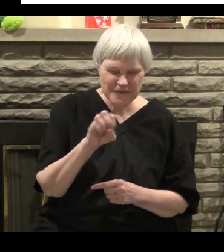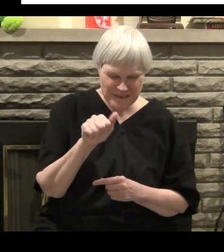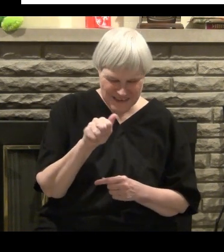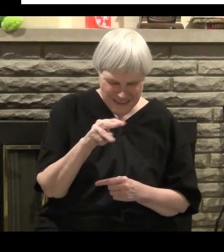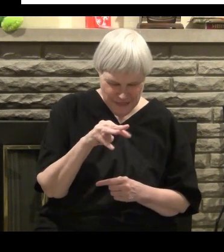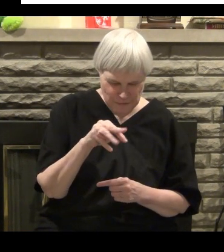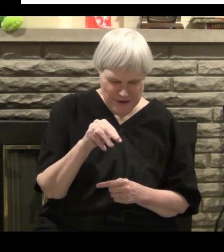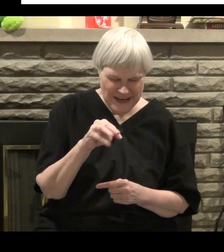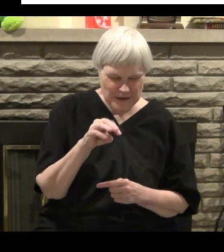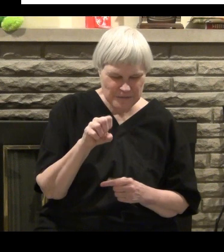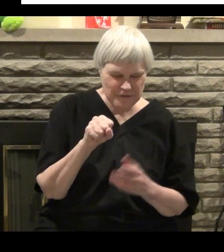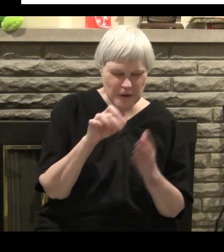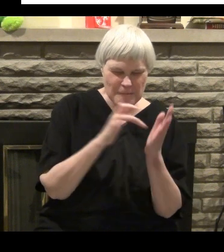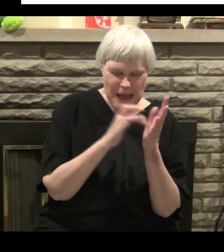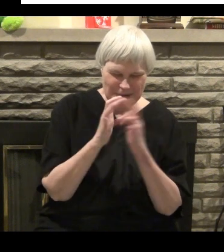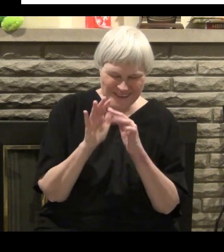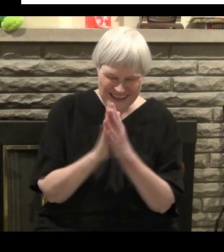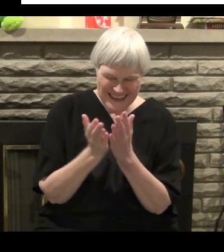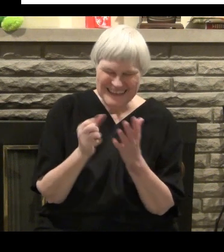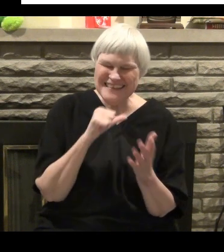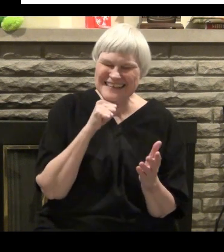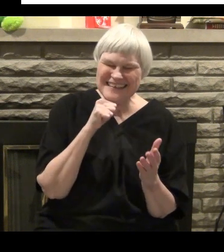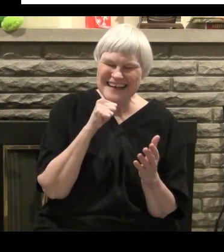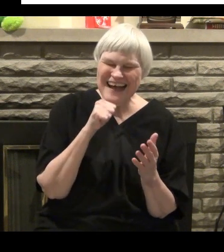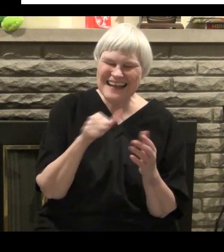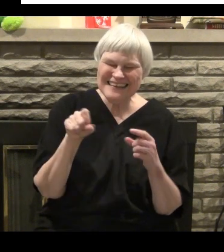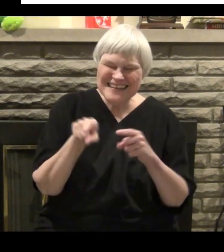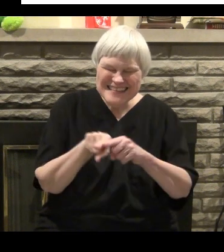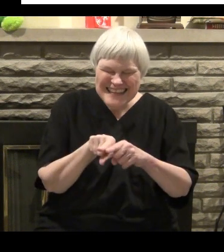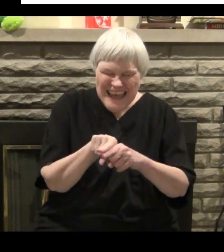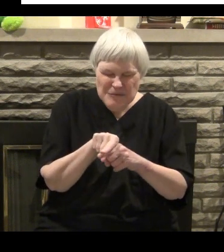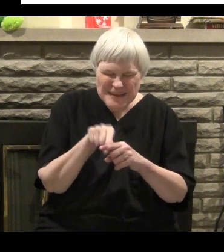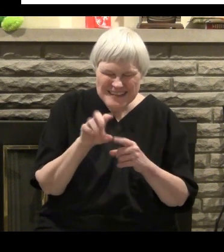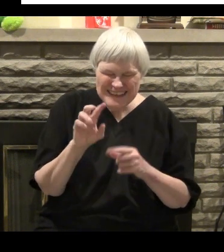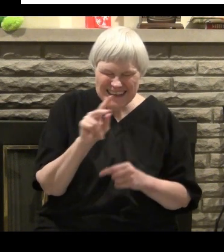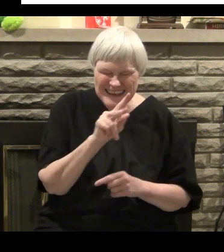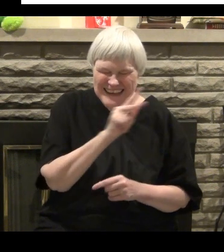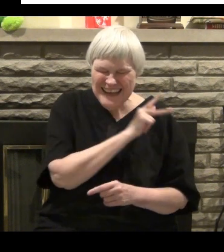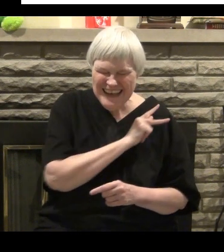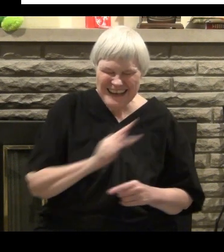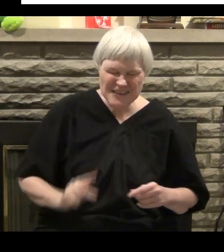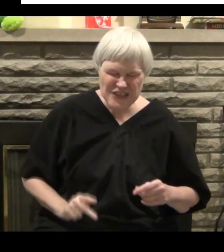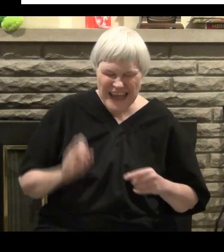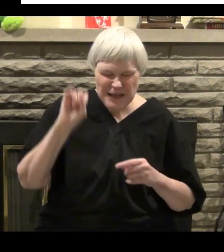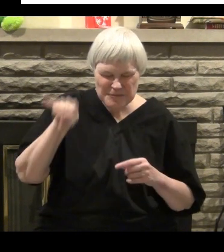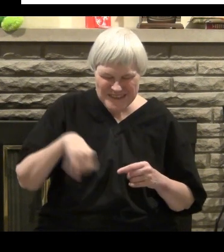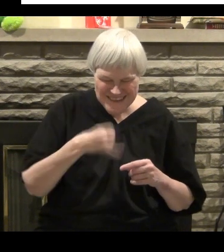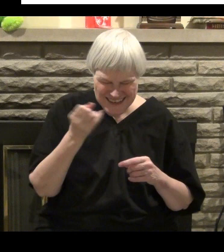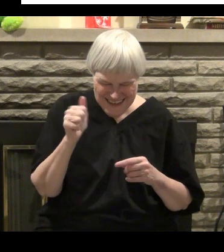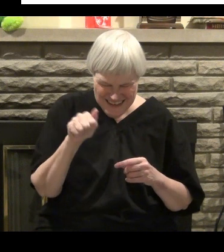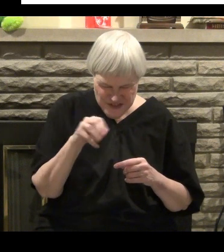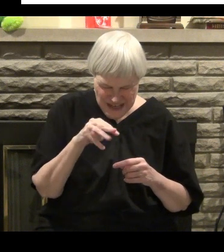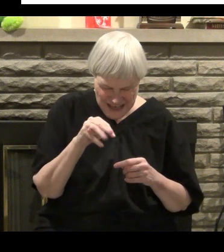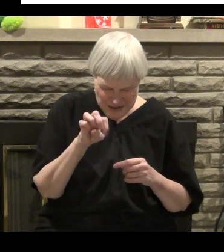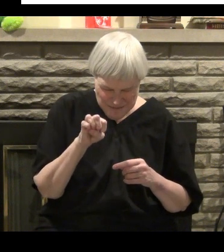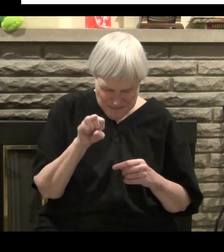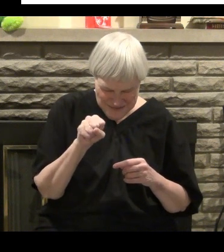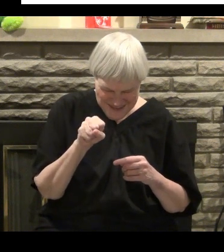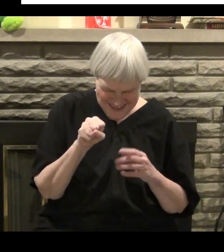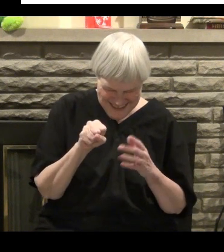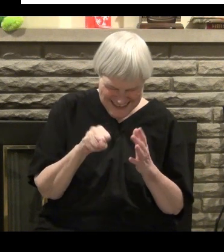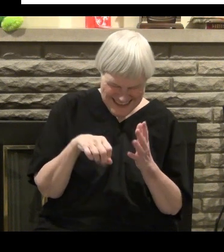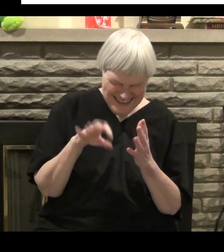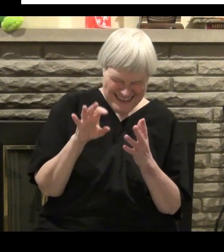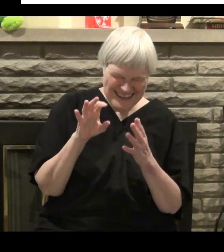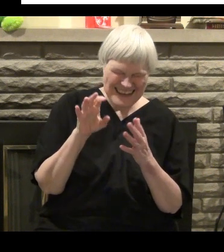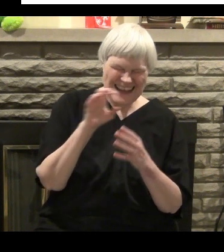I just want to reiterate the point that this has come from Douay-Rheims. It's similar to what you read in the King James, but if you